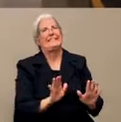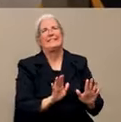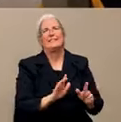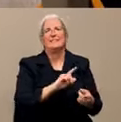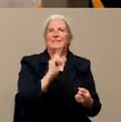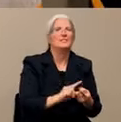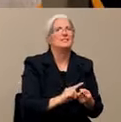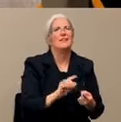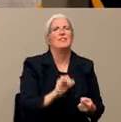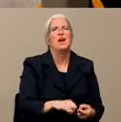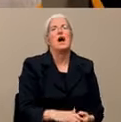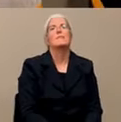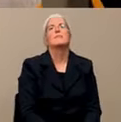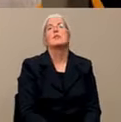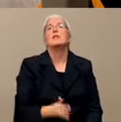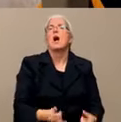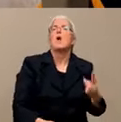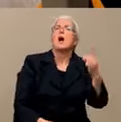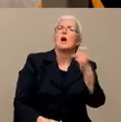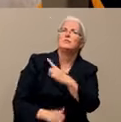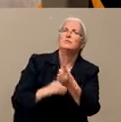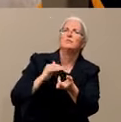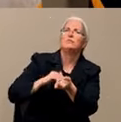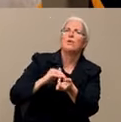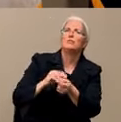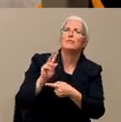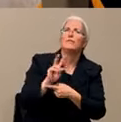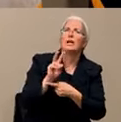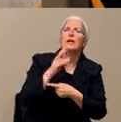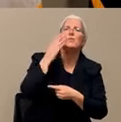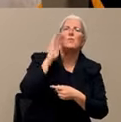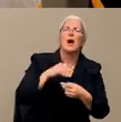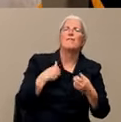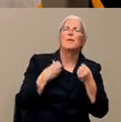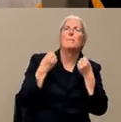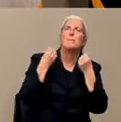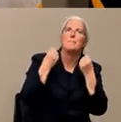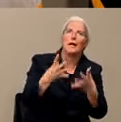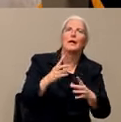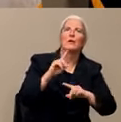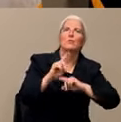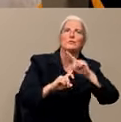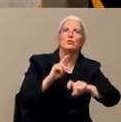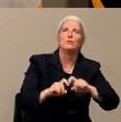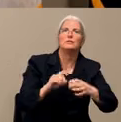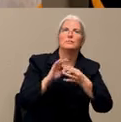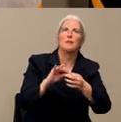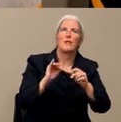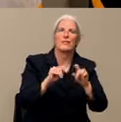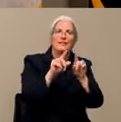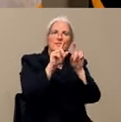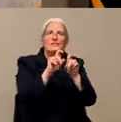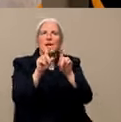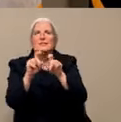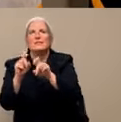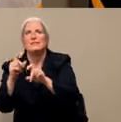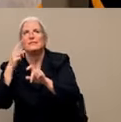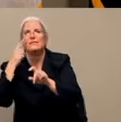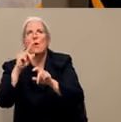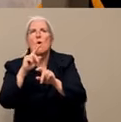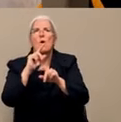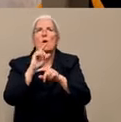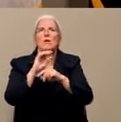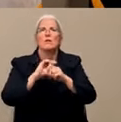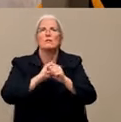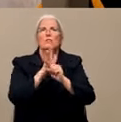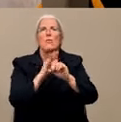Great question on testing. We know there's a lot of questions on testing. And thank you for your earlier answers for those. But this one is, why are you